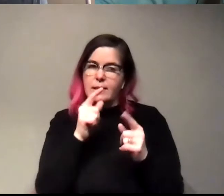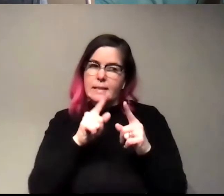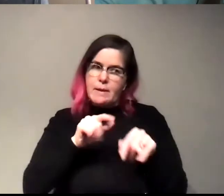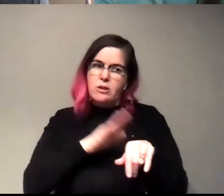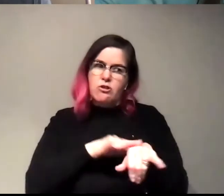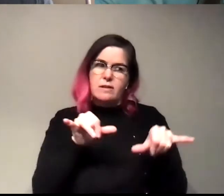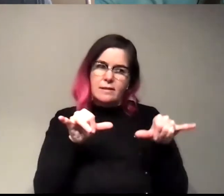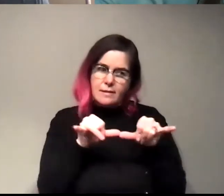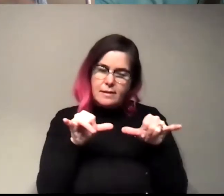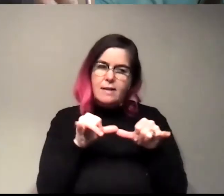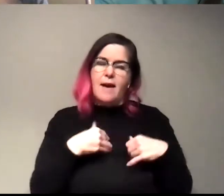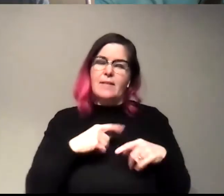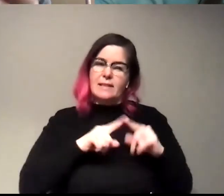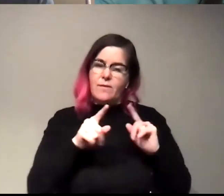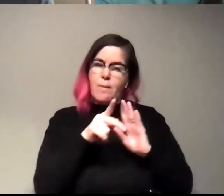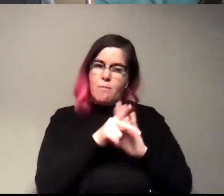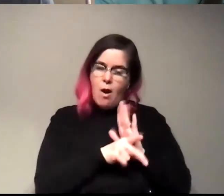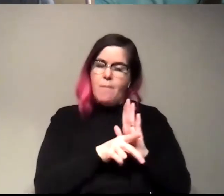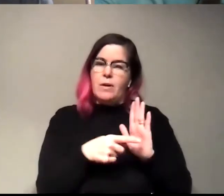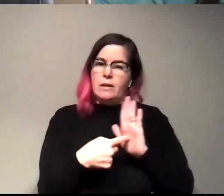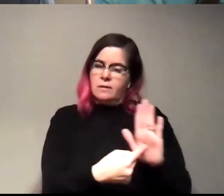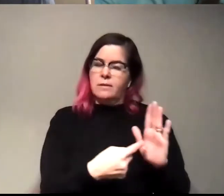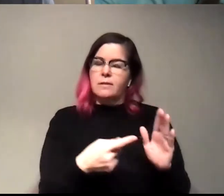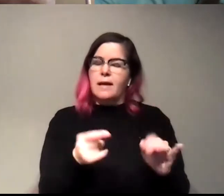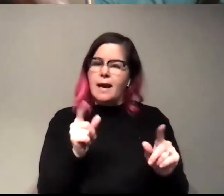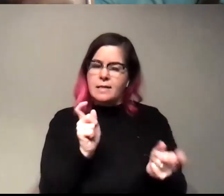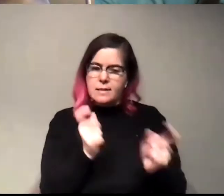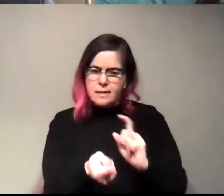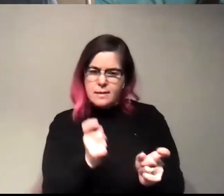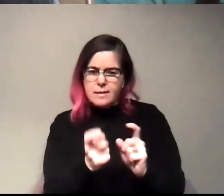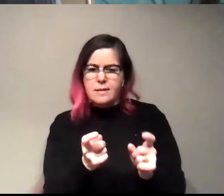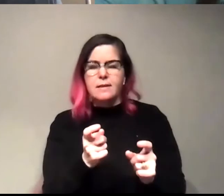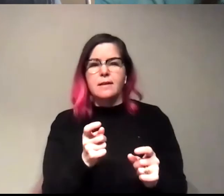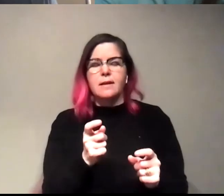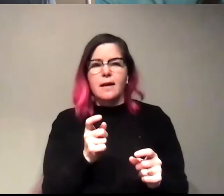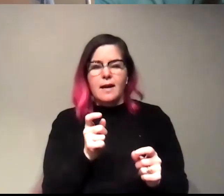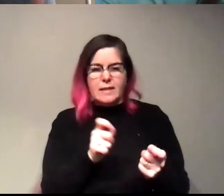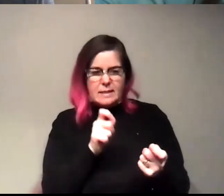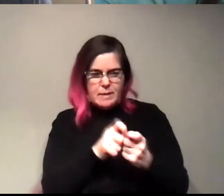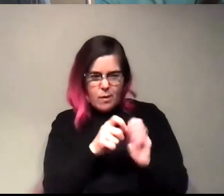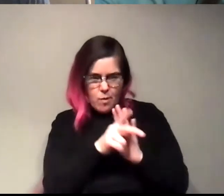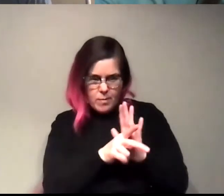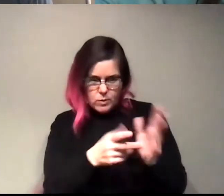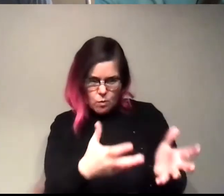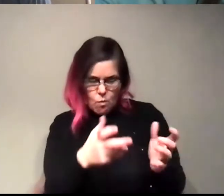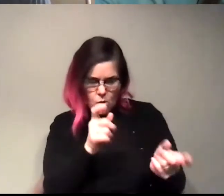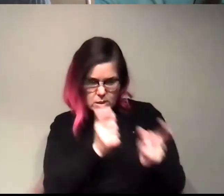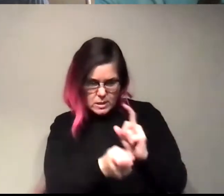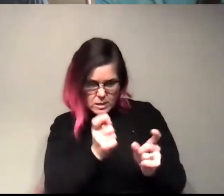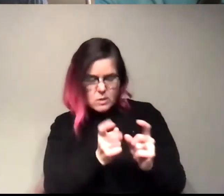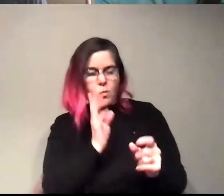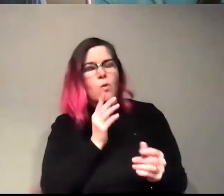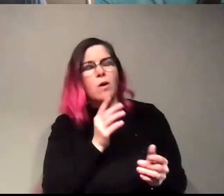can use to like tailor them to kind of like have the dial in the properties that we want to make these systems work. Right.